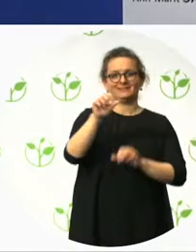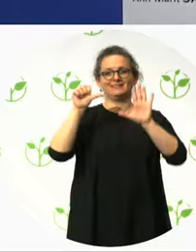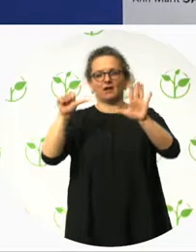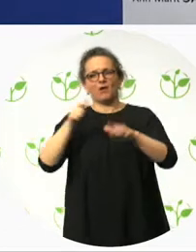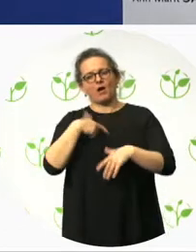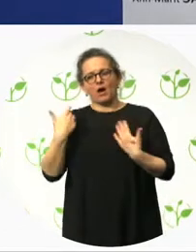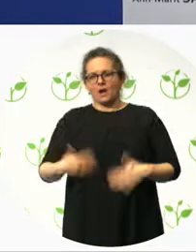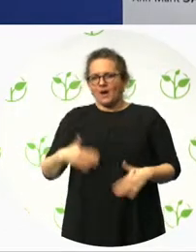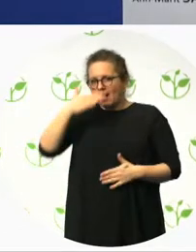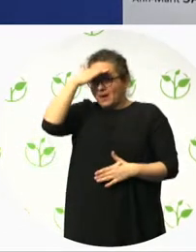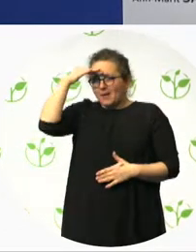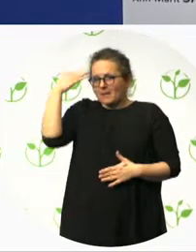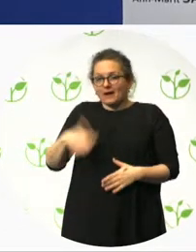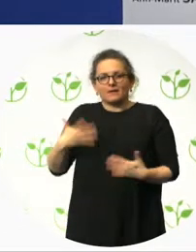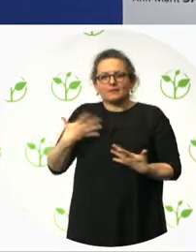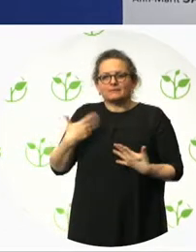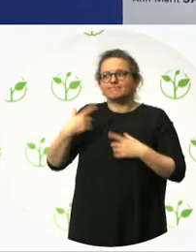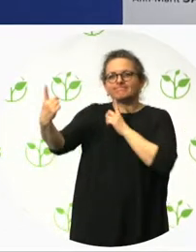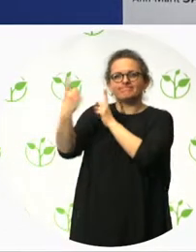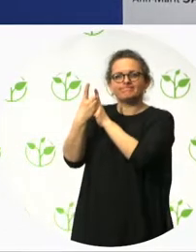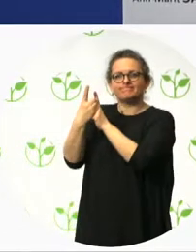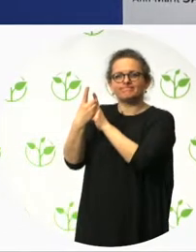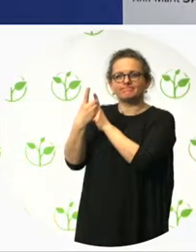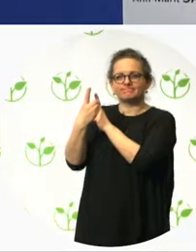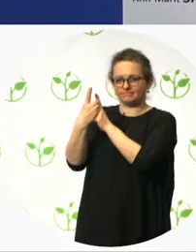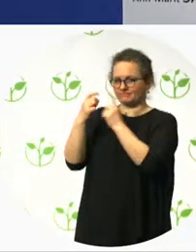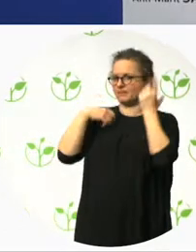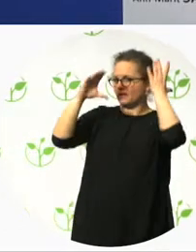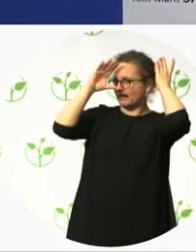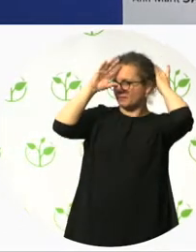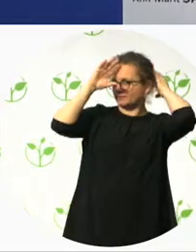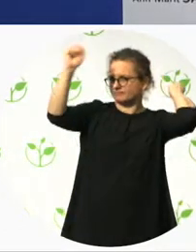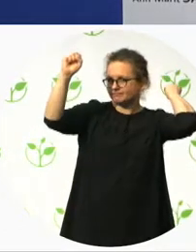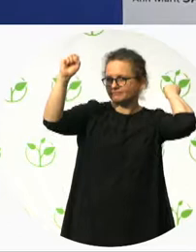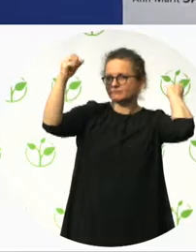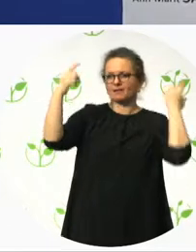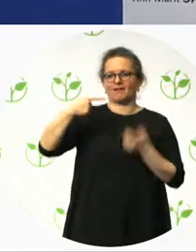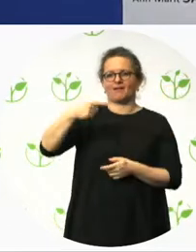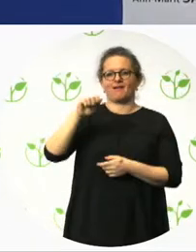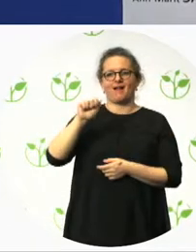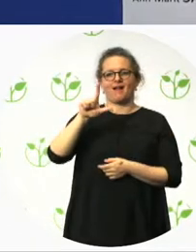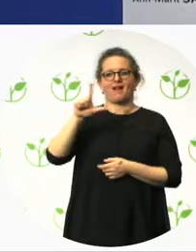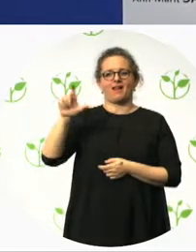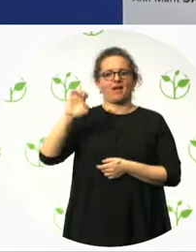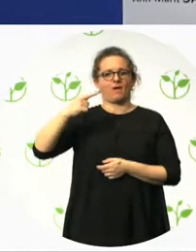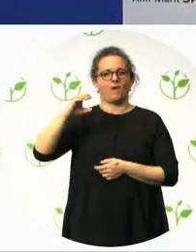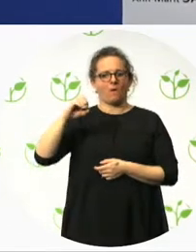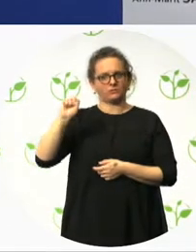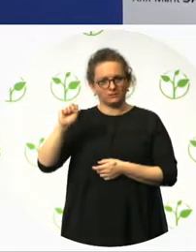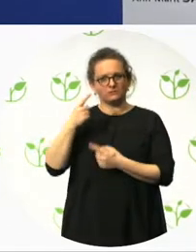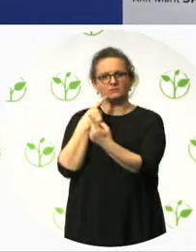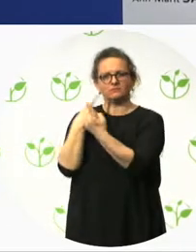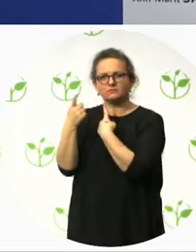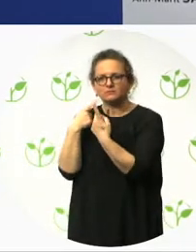in the photograph presenting us with our award here in 2016. So, very proud of